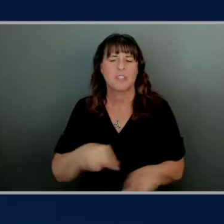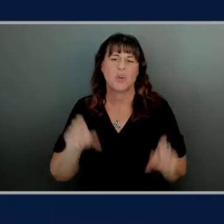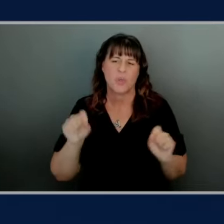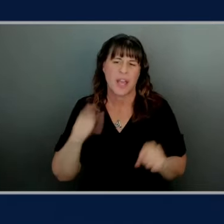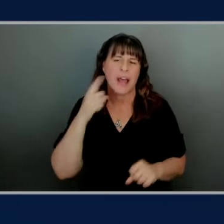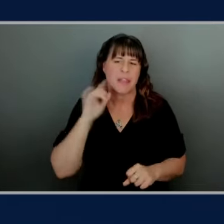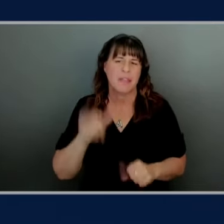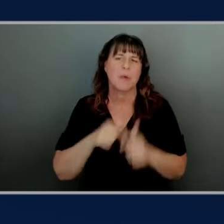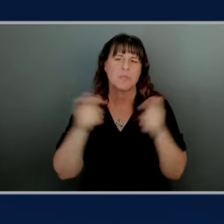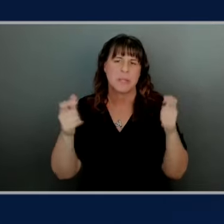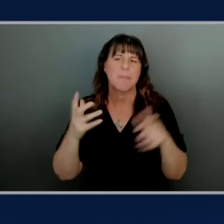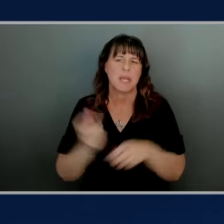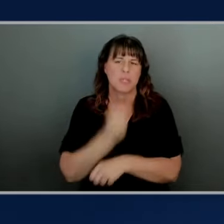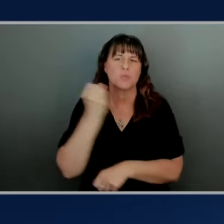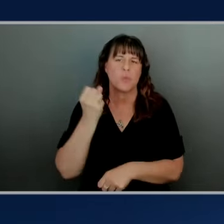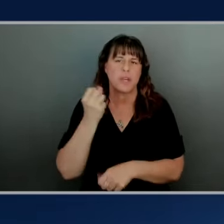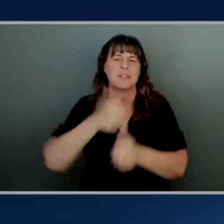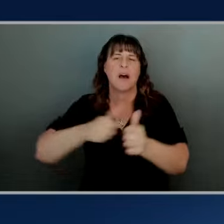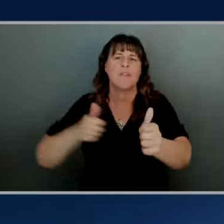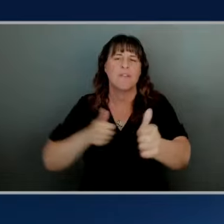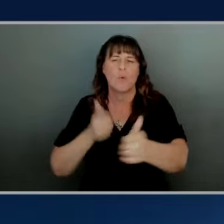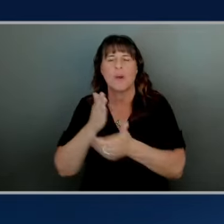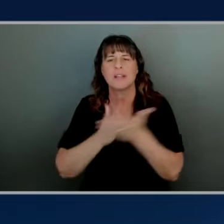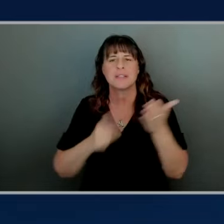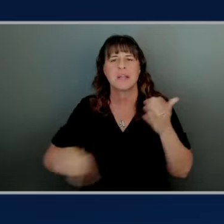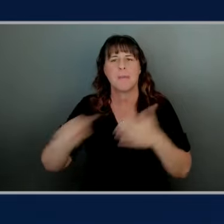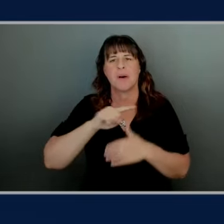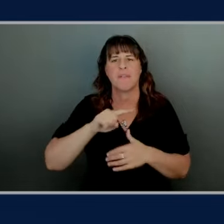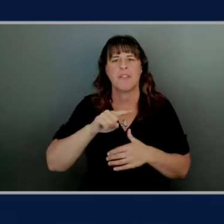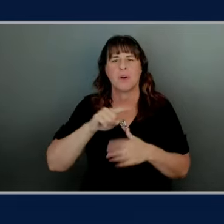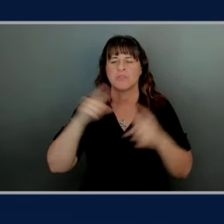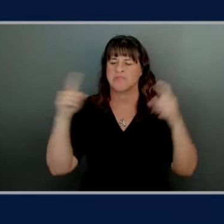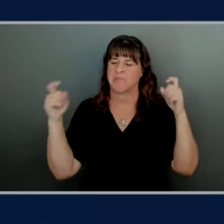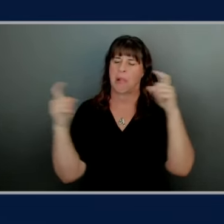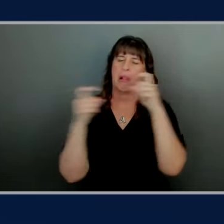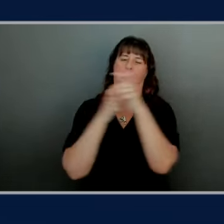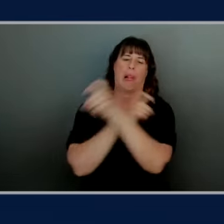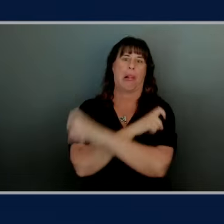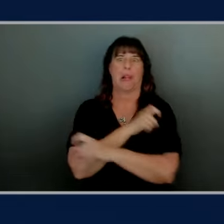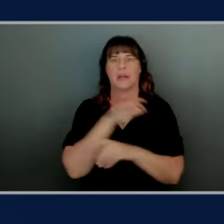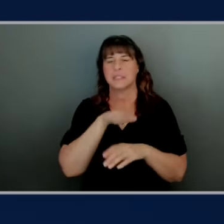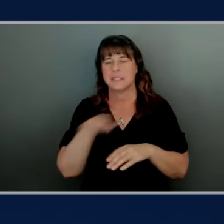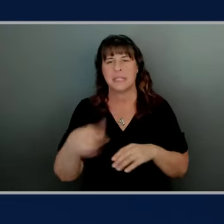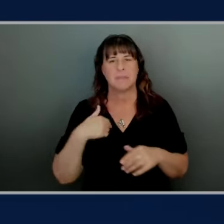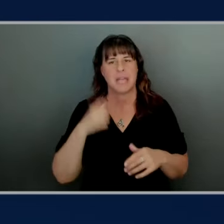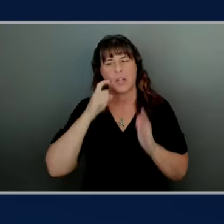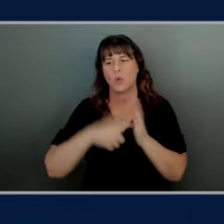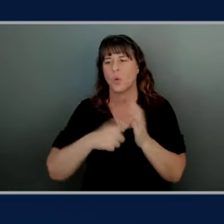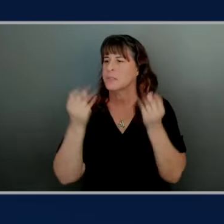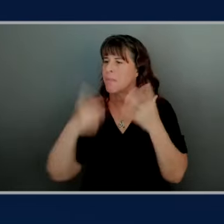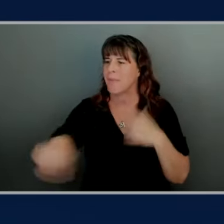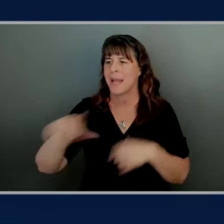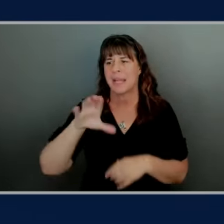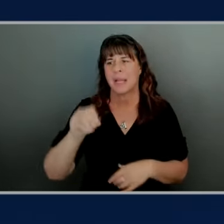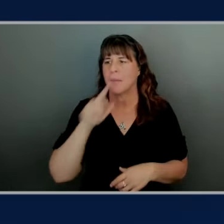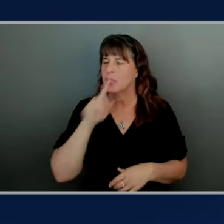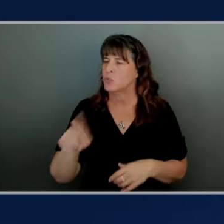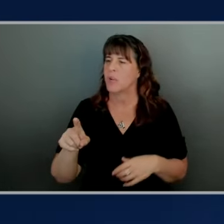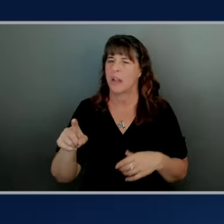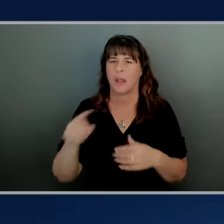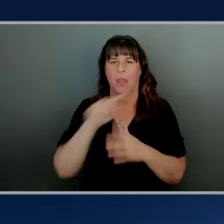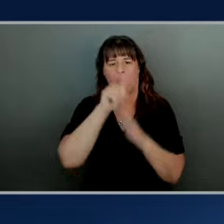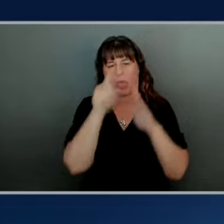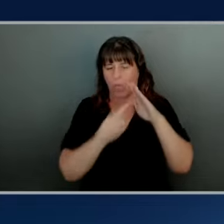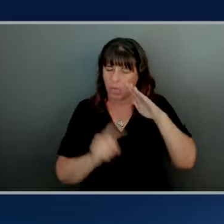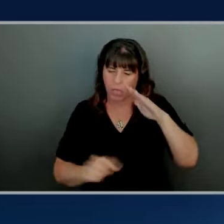one of the biggest wins of avoiding some of the highly complex uh steps that I see so many companies quite frankly tanking that I don't think they need to